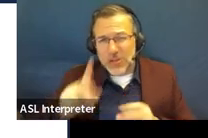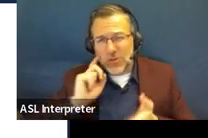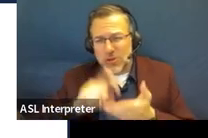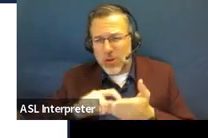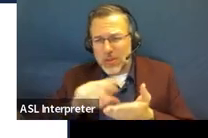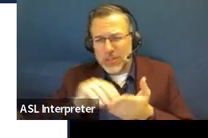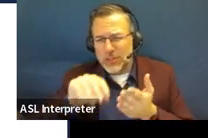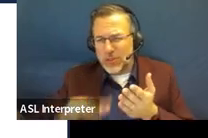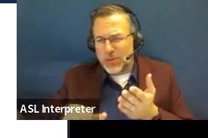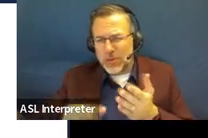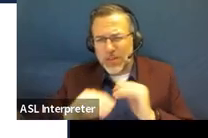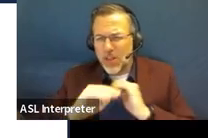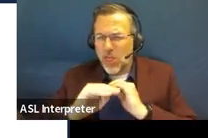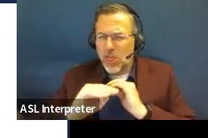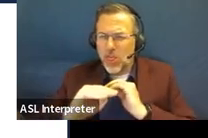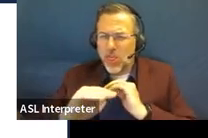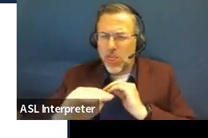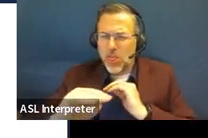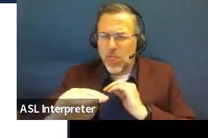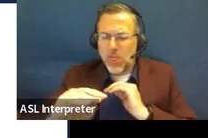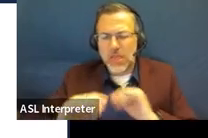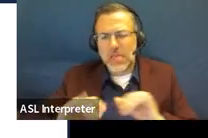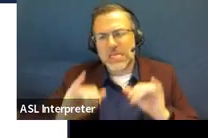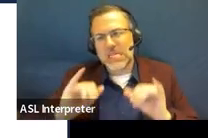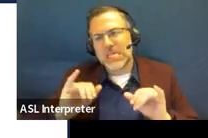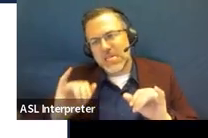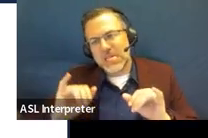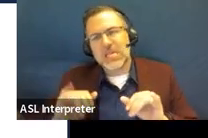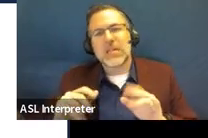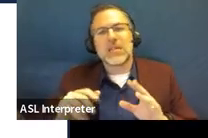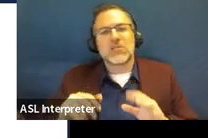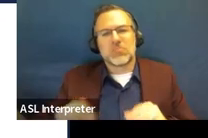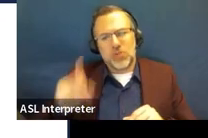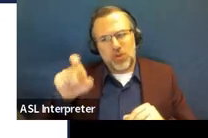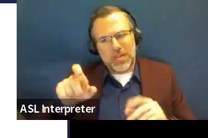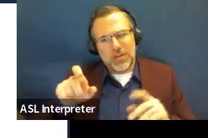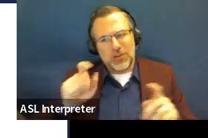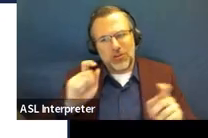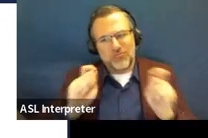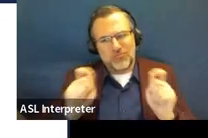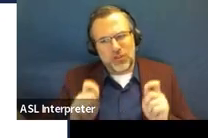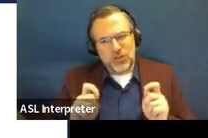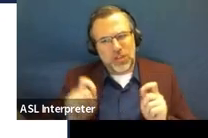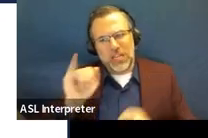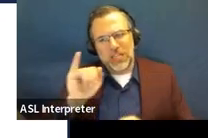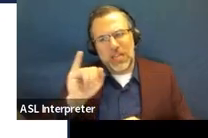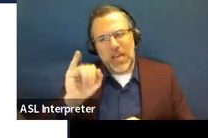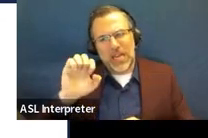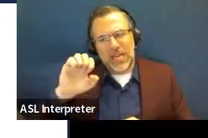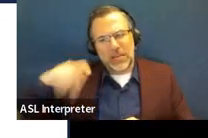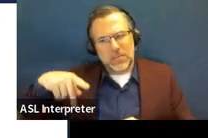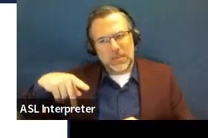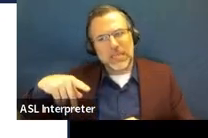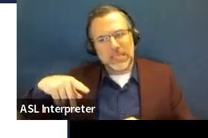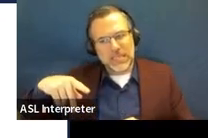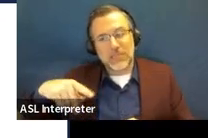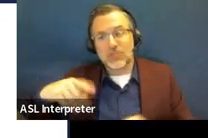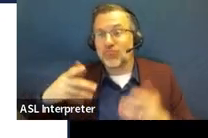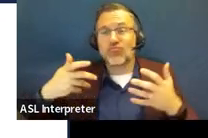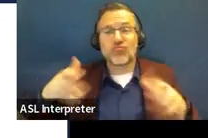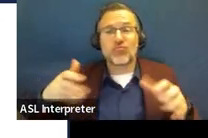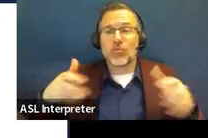student is not making progress, you're going to want to have a, you're going to want to revise the IEP. You're not going to want to go through an entire IEP year